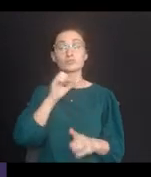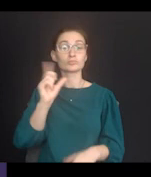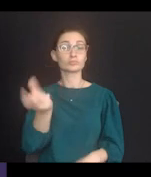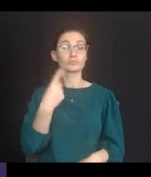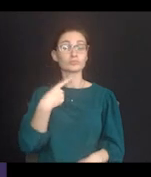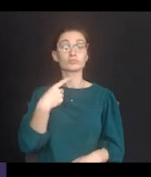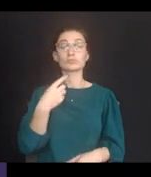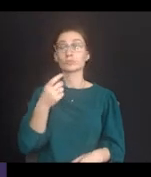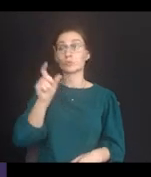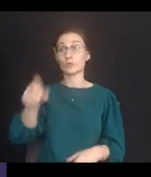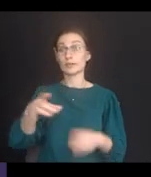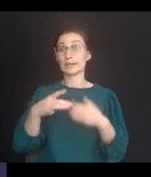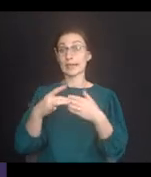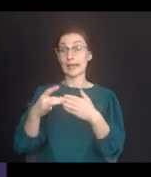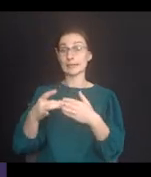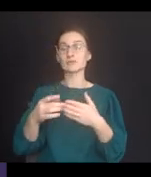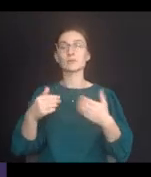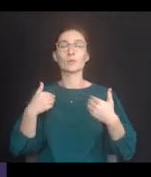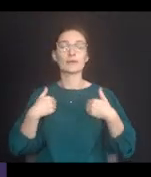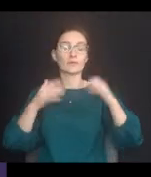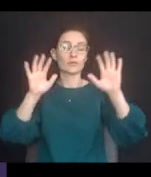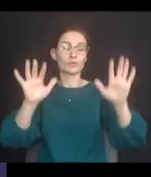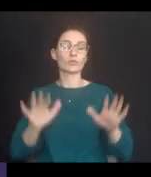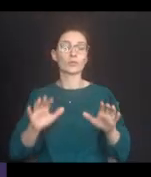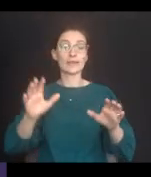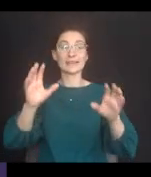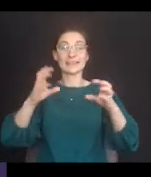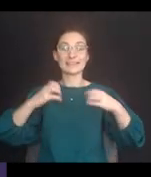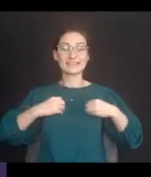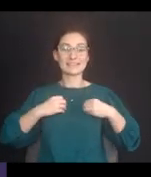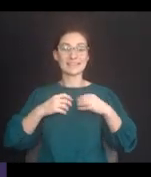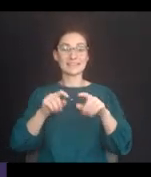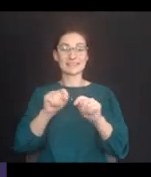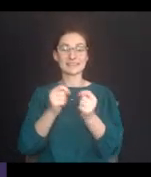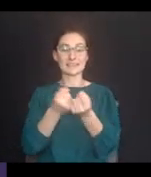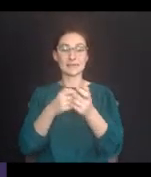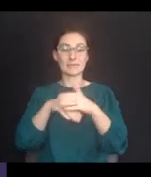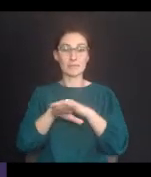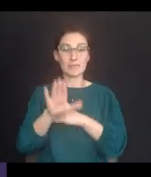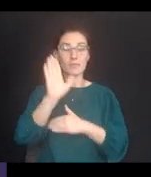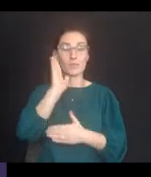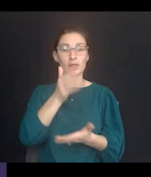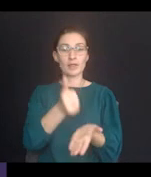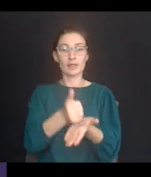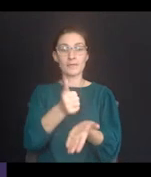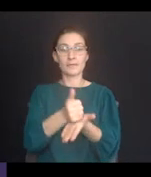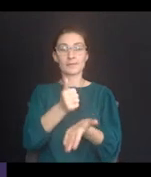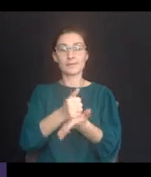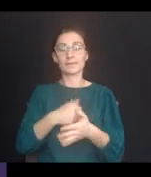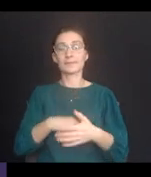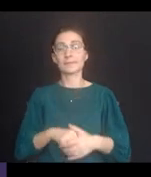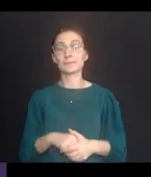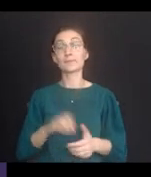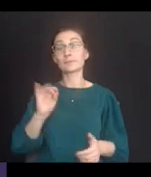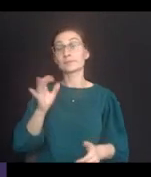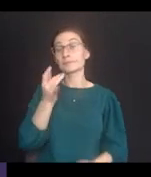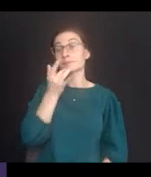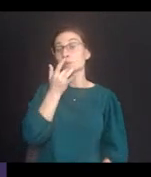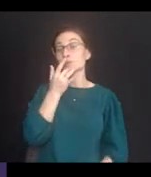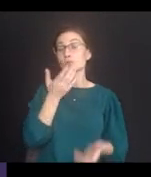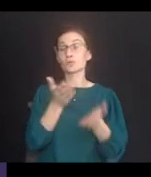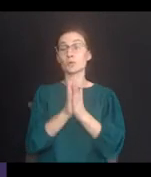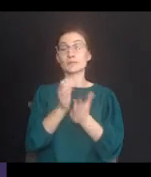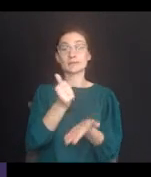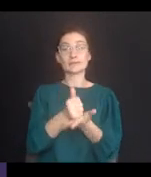need to be pointed in the right direction for something. We have a wonderful intake team available to help. If you would